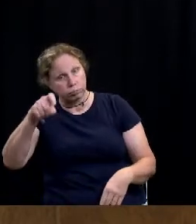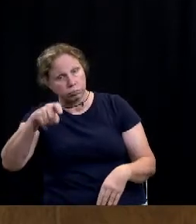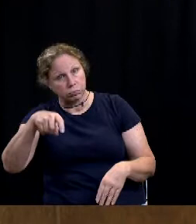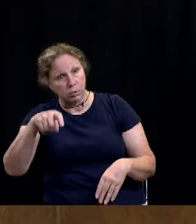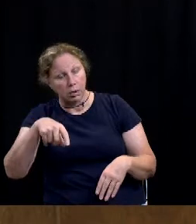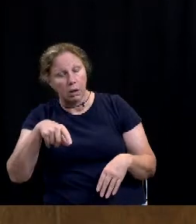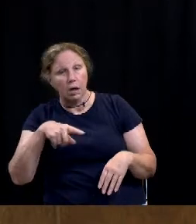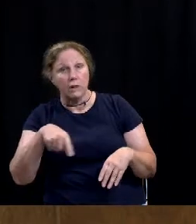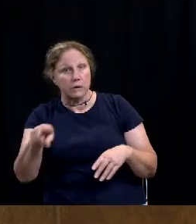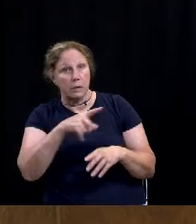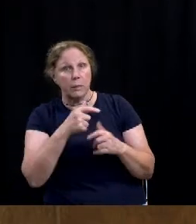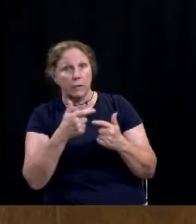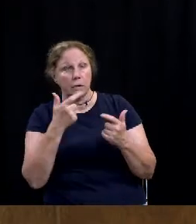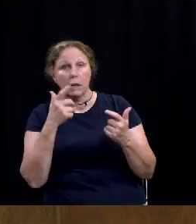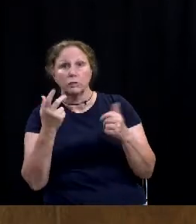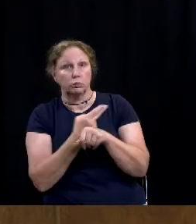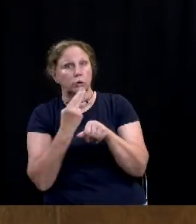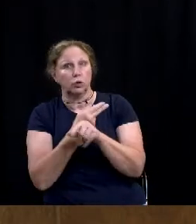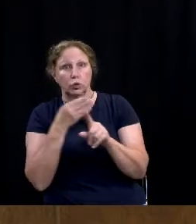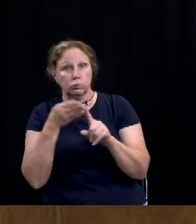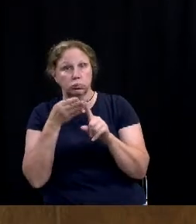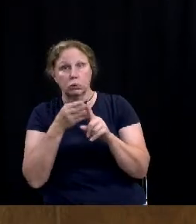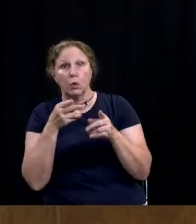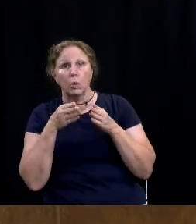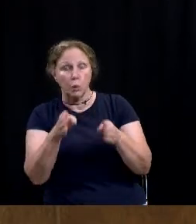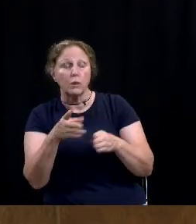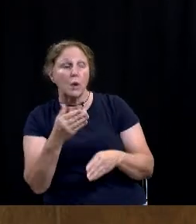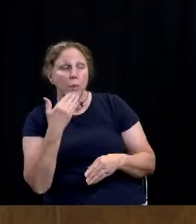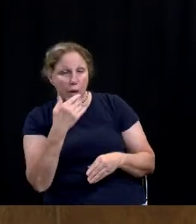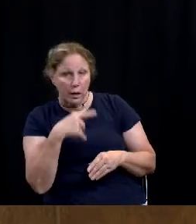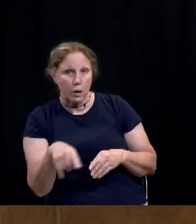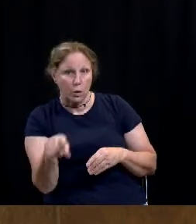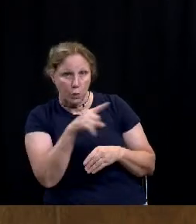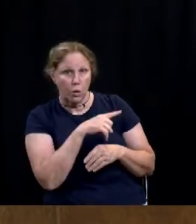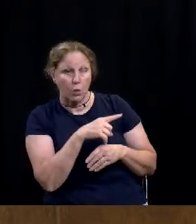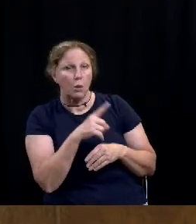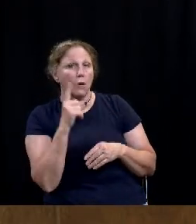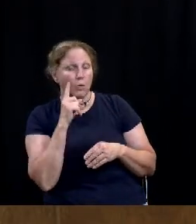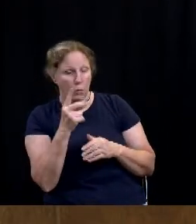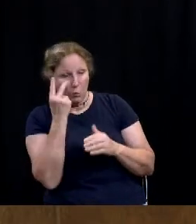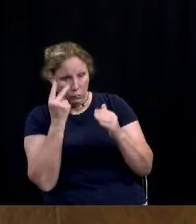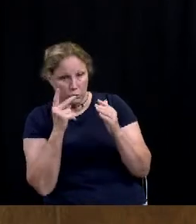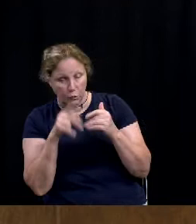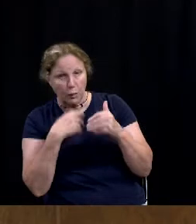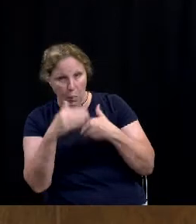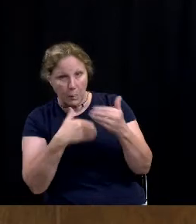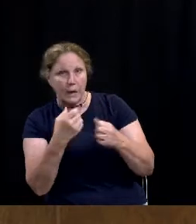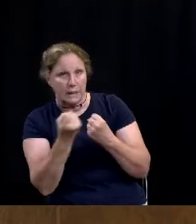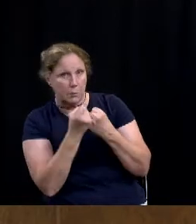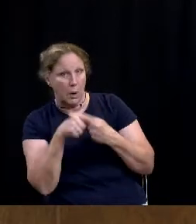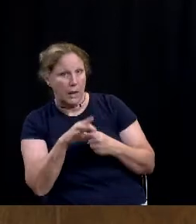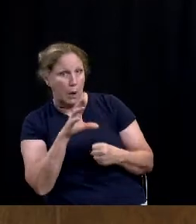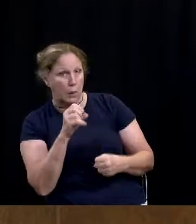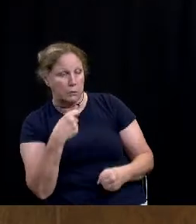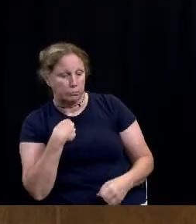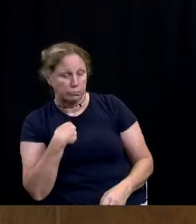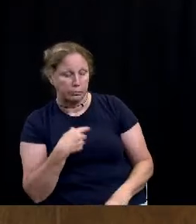roads here in South Waco. And so I really want to appreciate for seeing this through and I fully support this resolution.